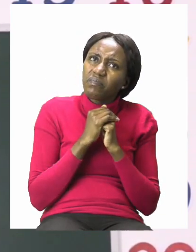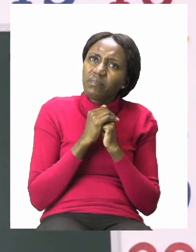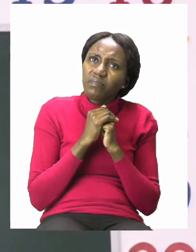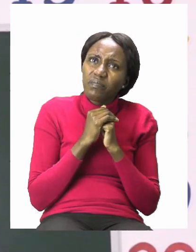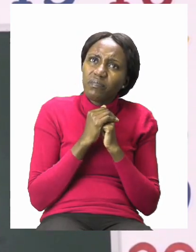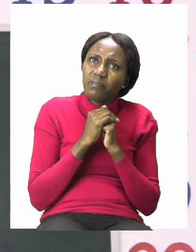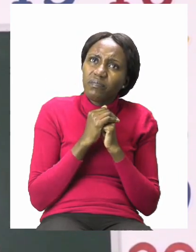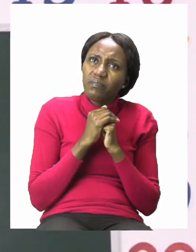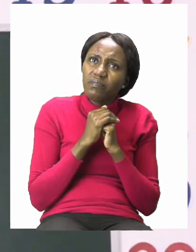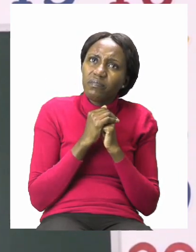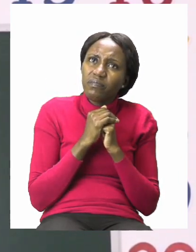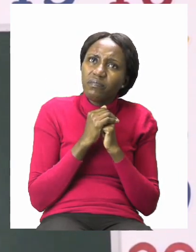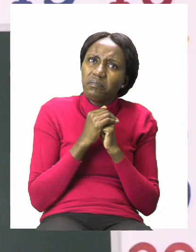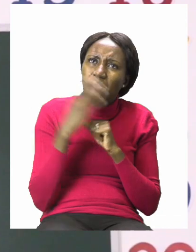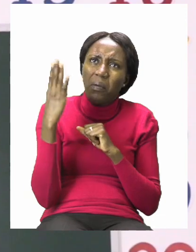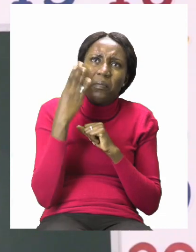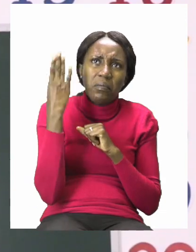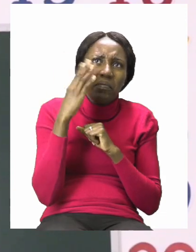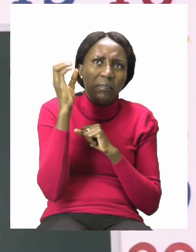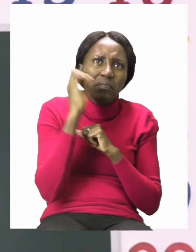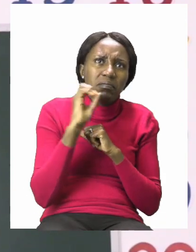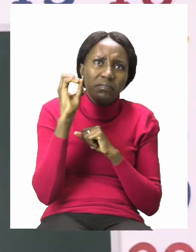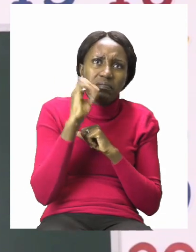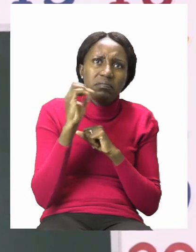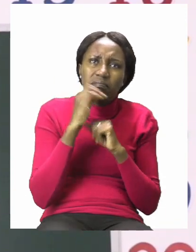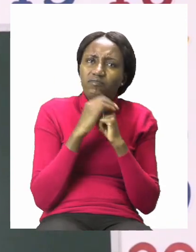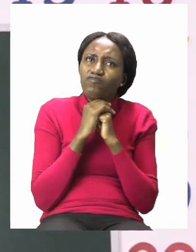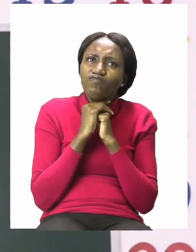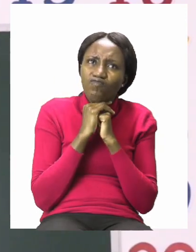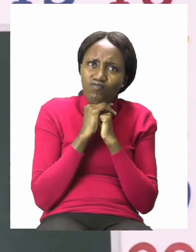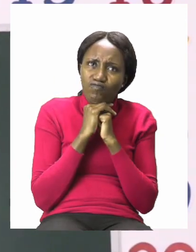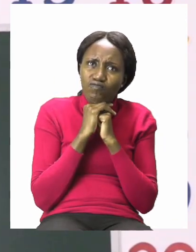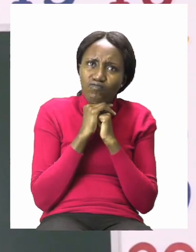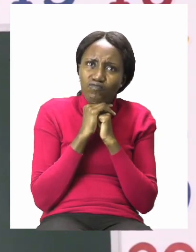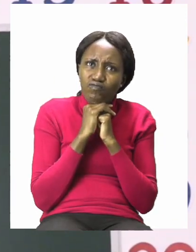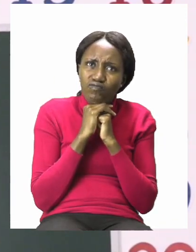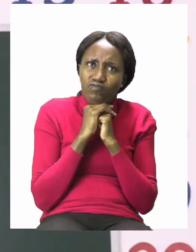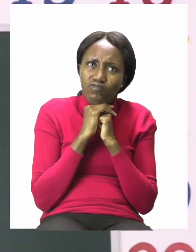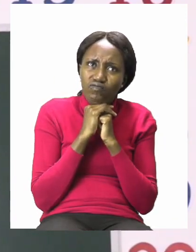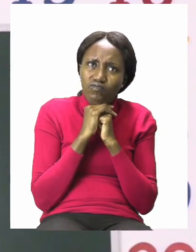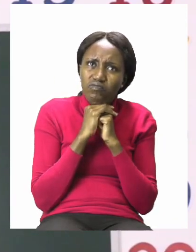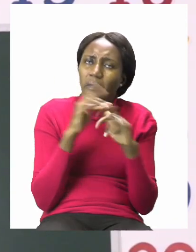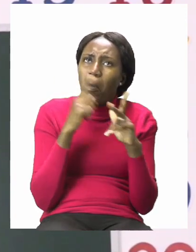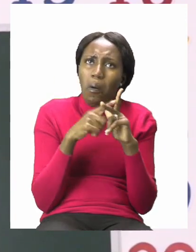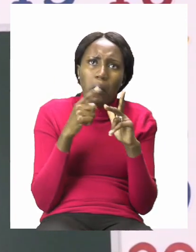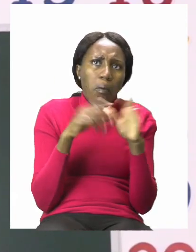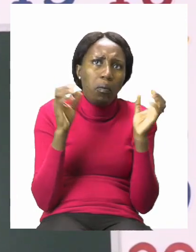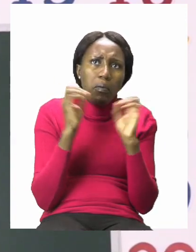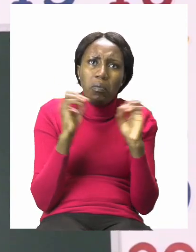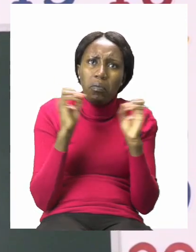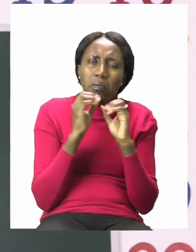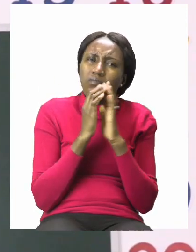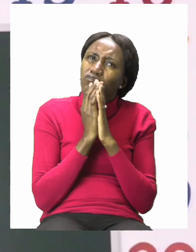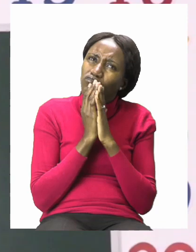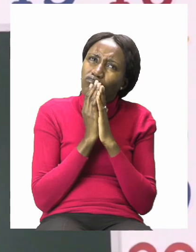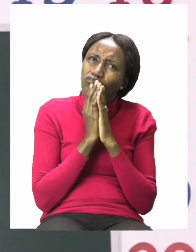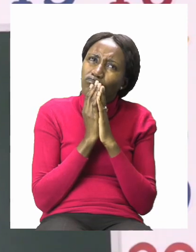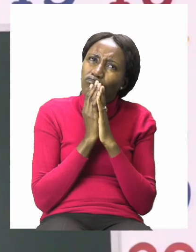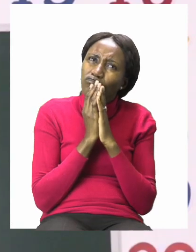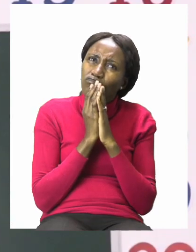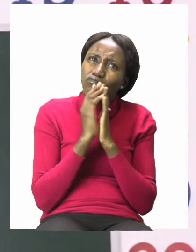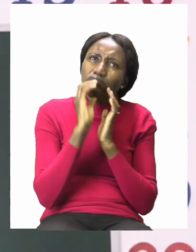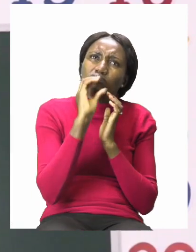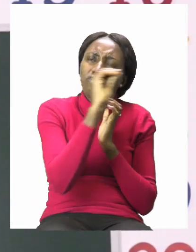It's not blue like the sky that we had and it has no windows or doors on it. Should I put